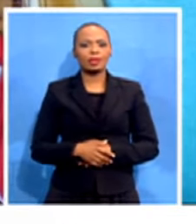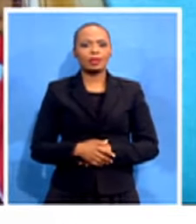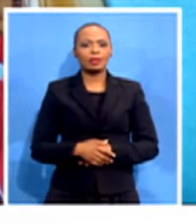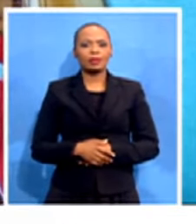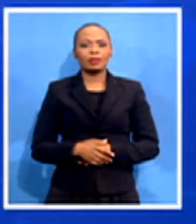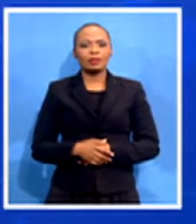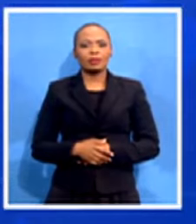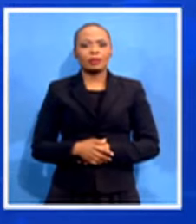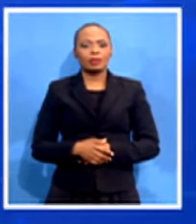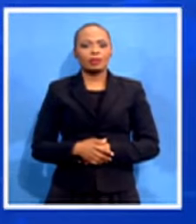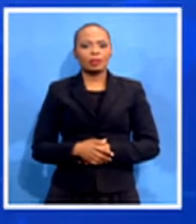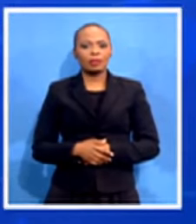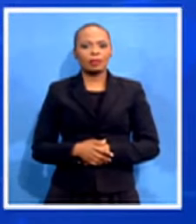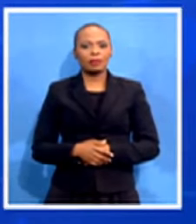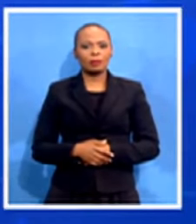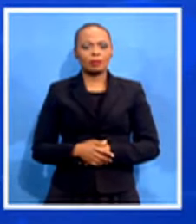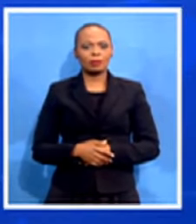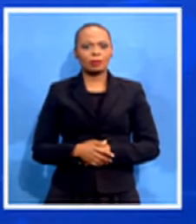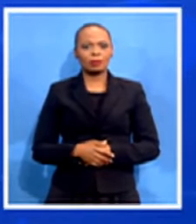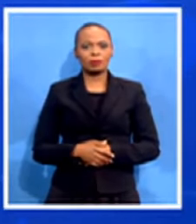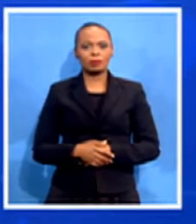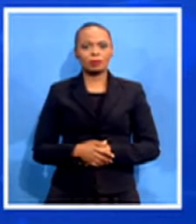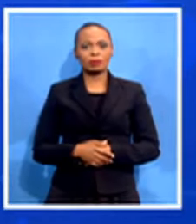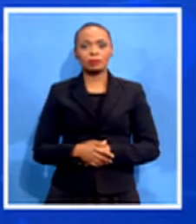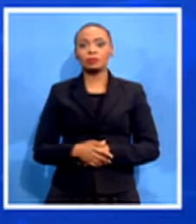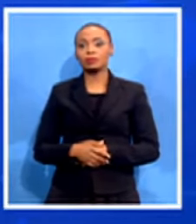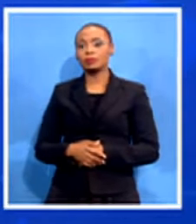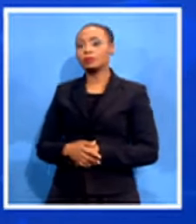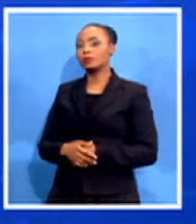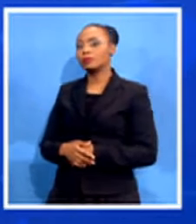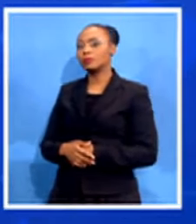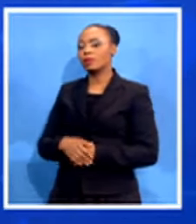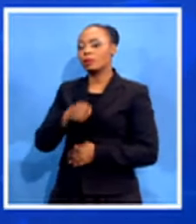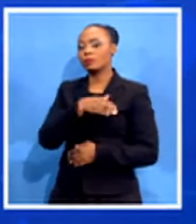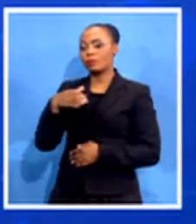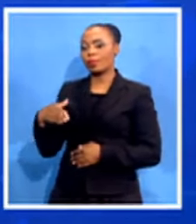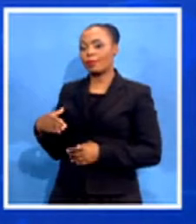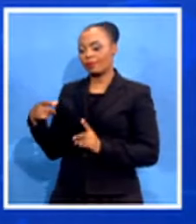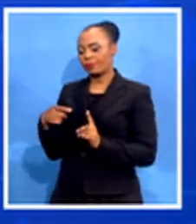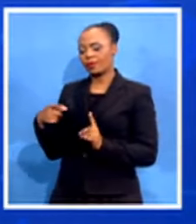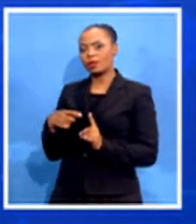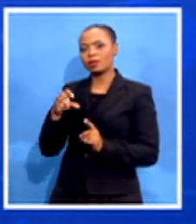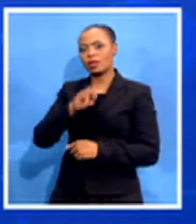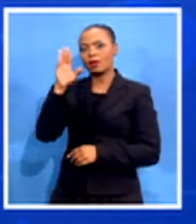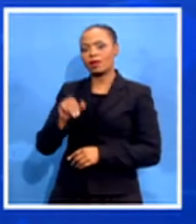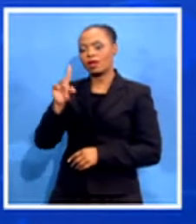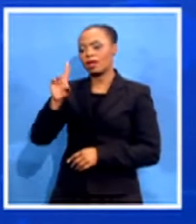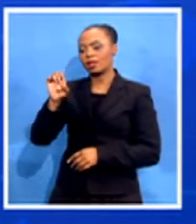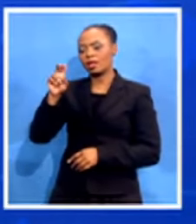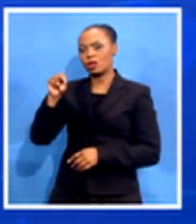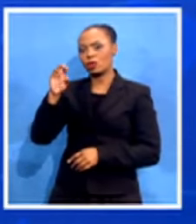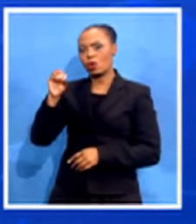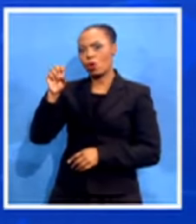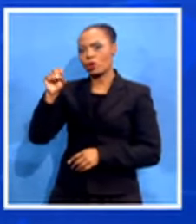Pleasure. Thank you very much. That was Simon Tlungwani, the president of the Democratic Nursing Organization of South Africa, DINOSA, responding